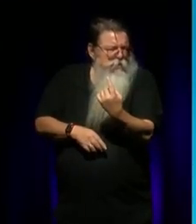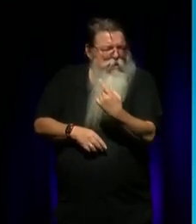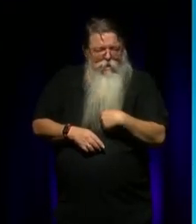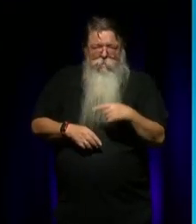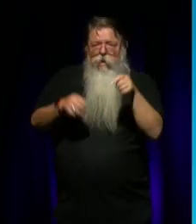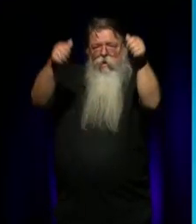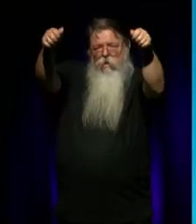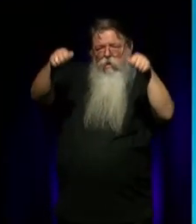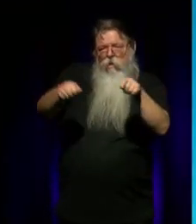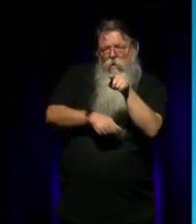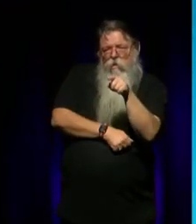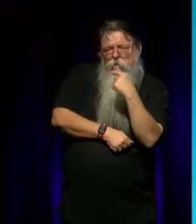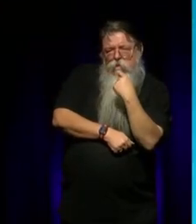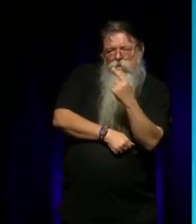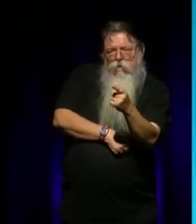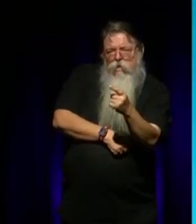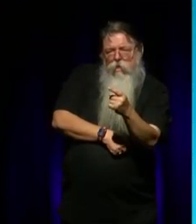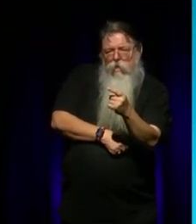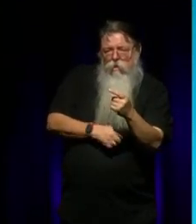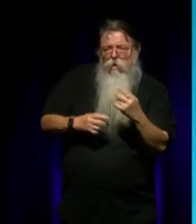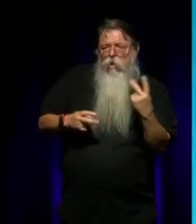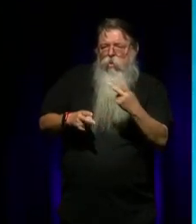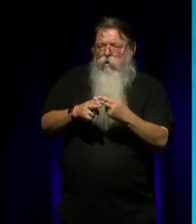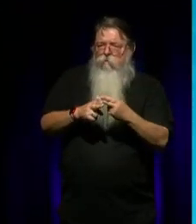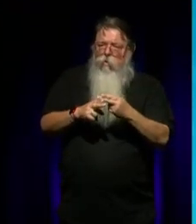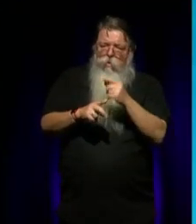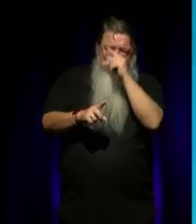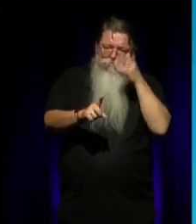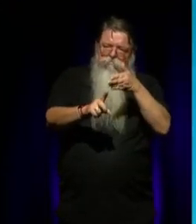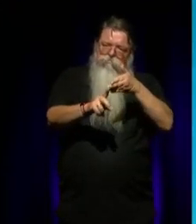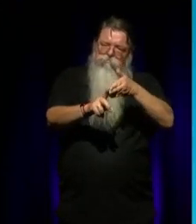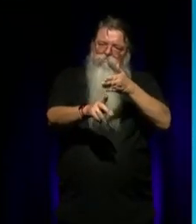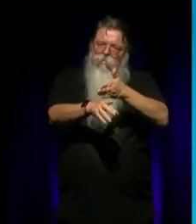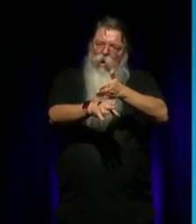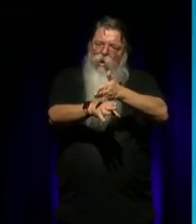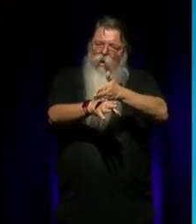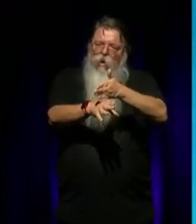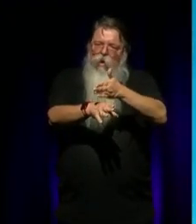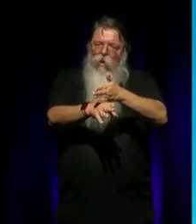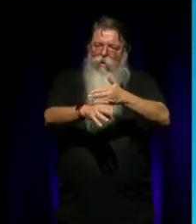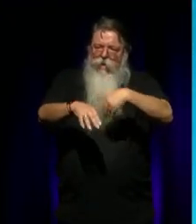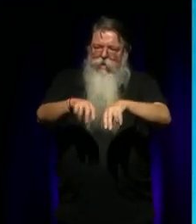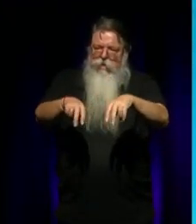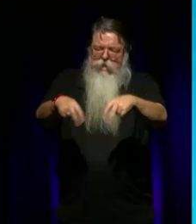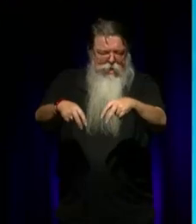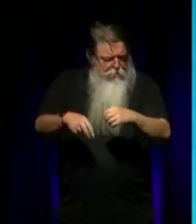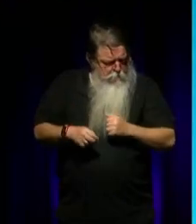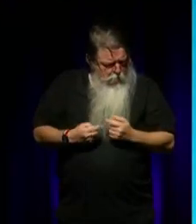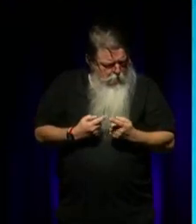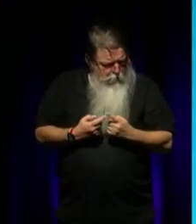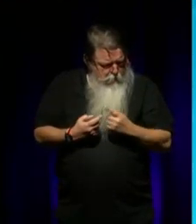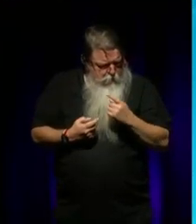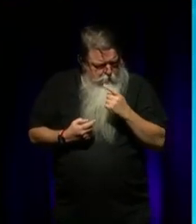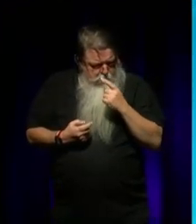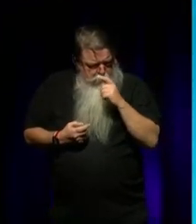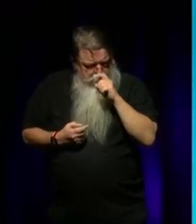for careers in dance. And then my other cousin, Marcia Bori, was working, I'll probably get this all